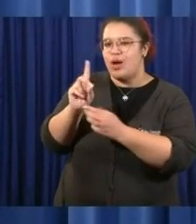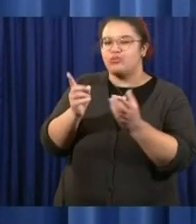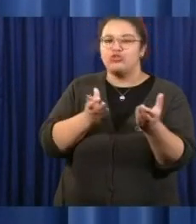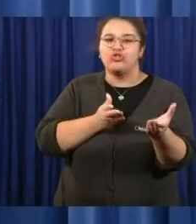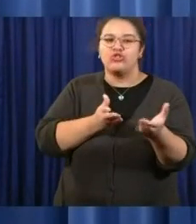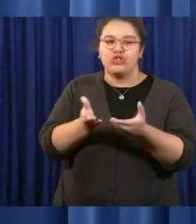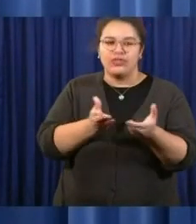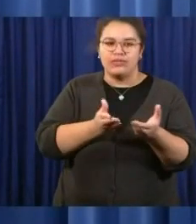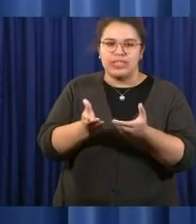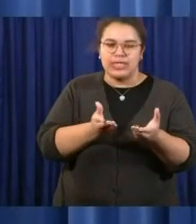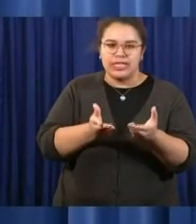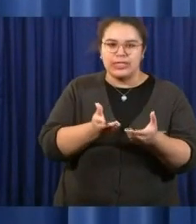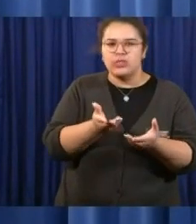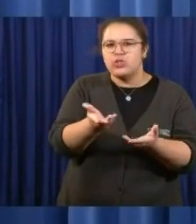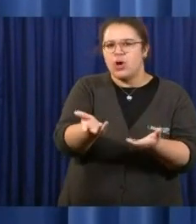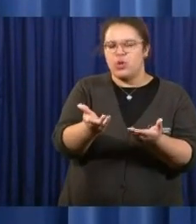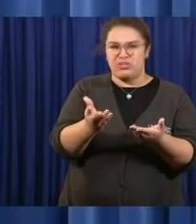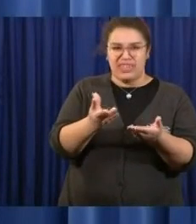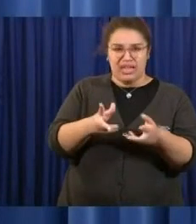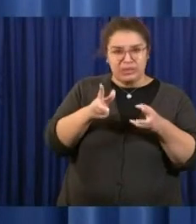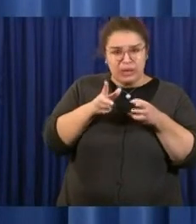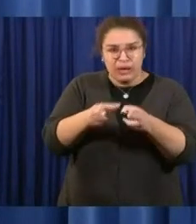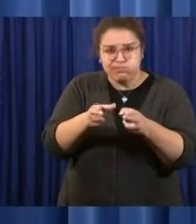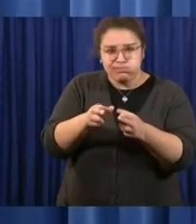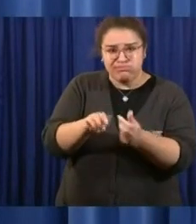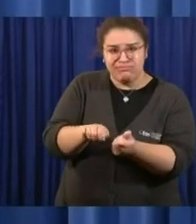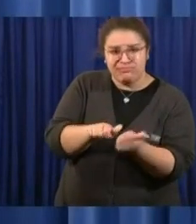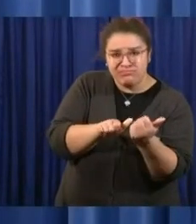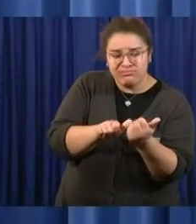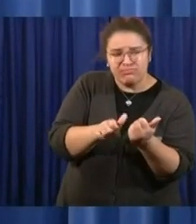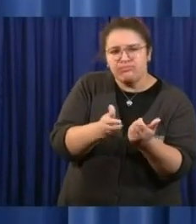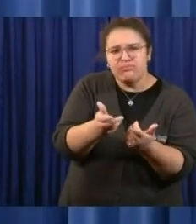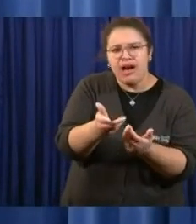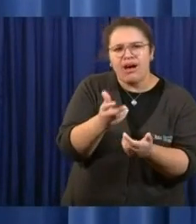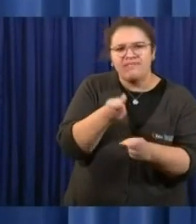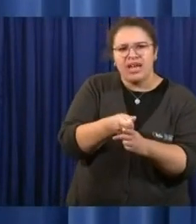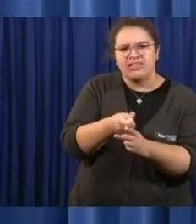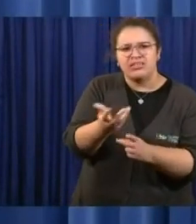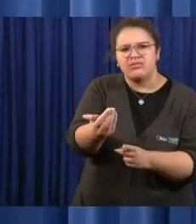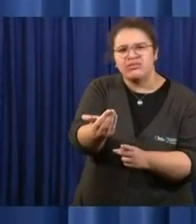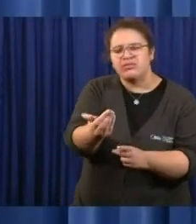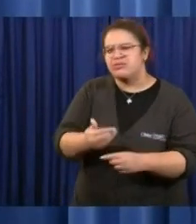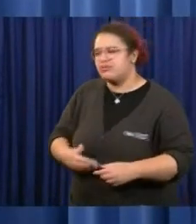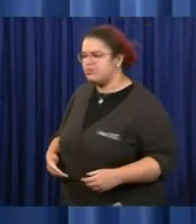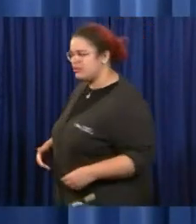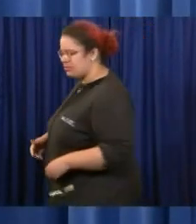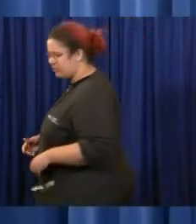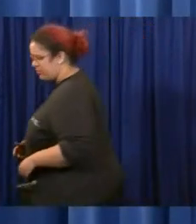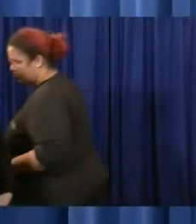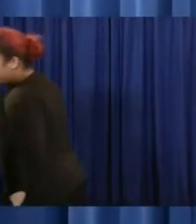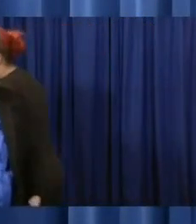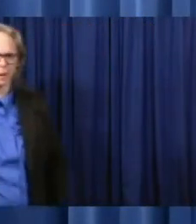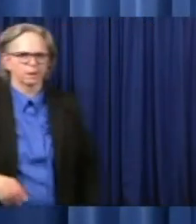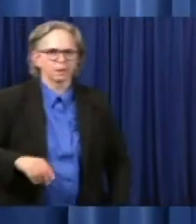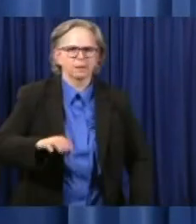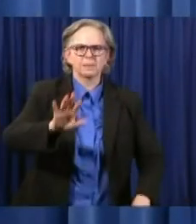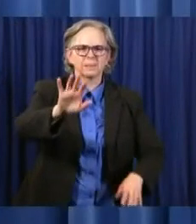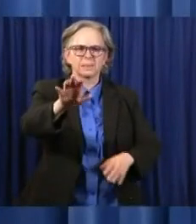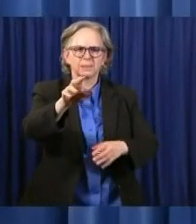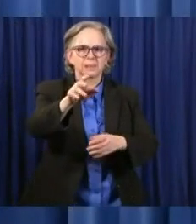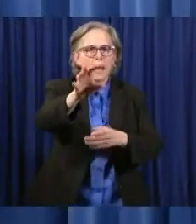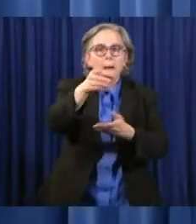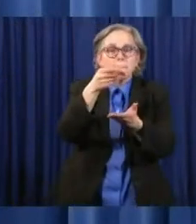Those funds are not slashed. Obviously, money is fungible. So when you take money away from a school, it does,